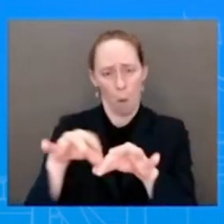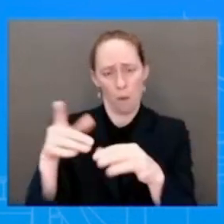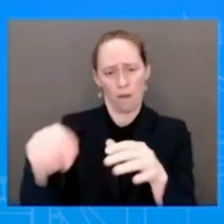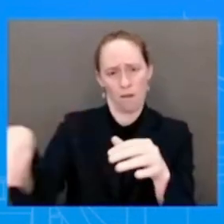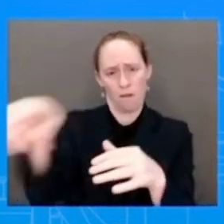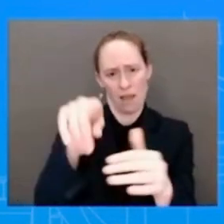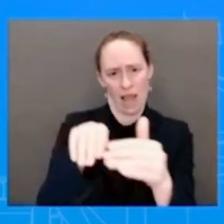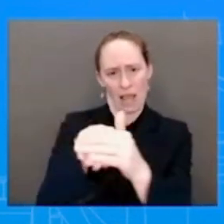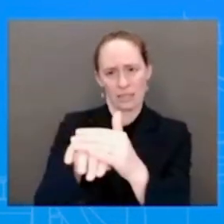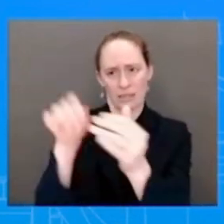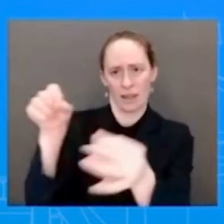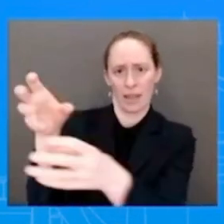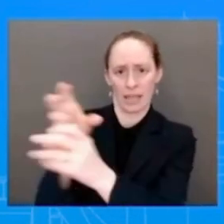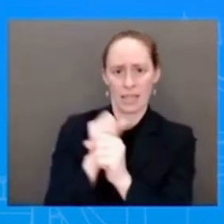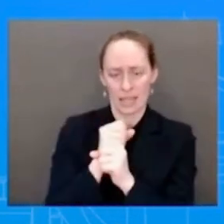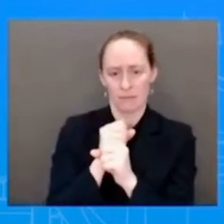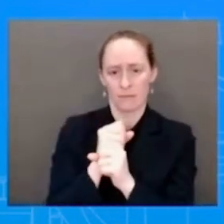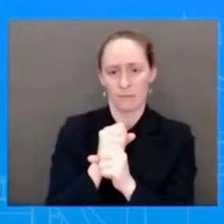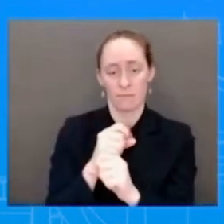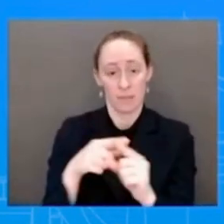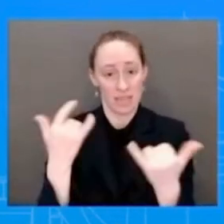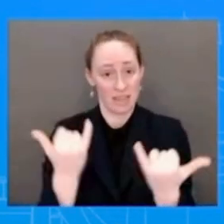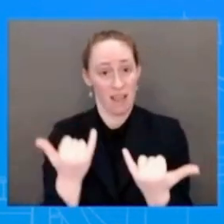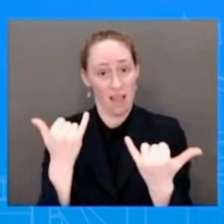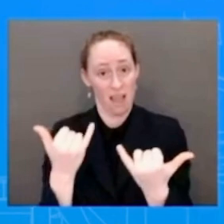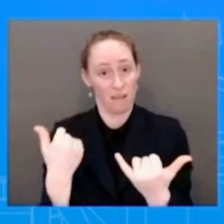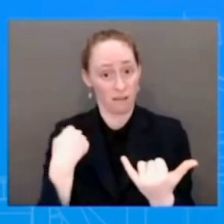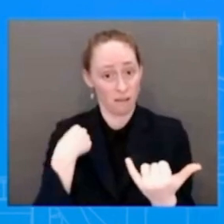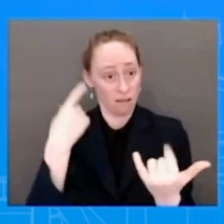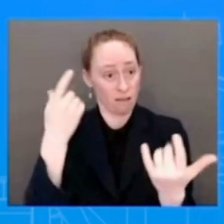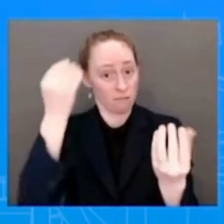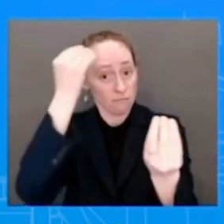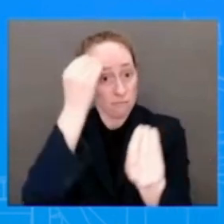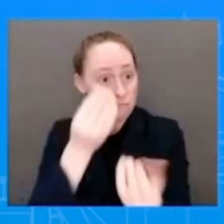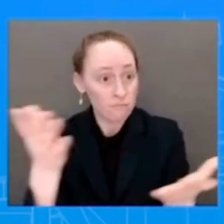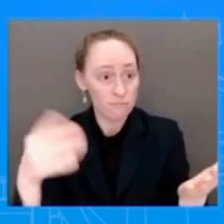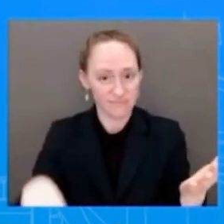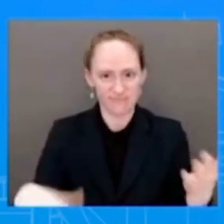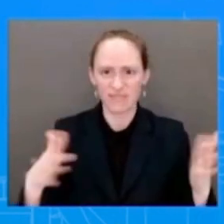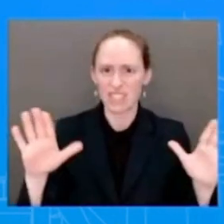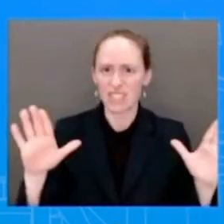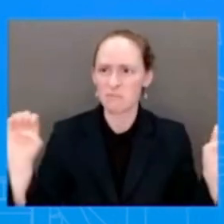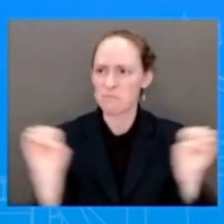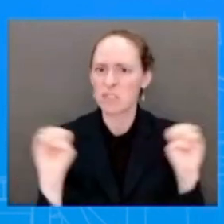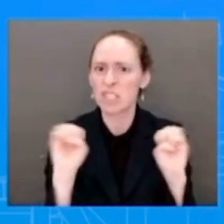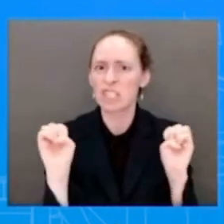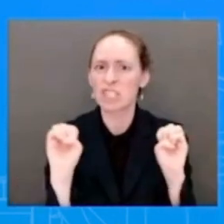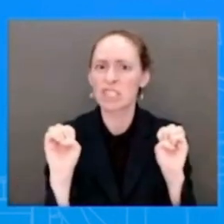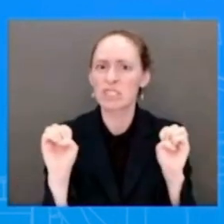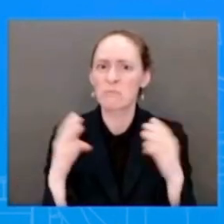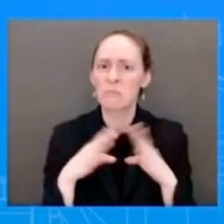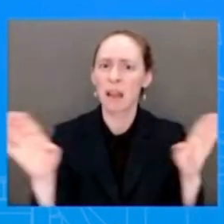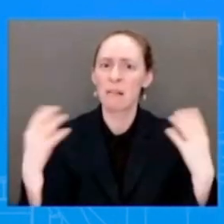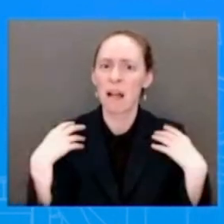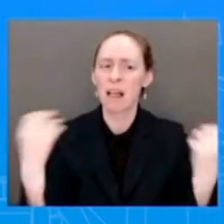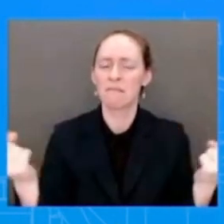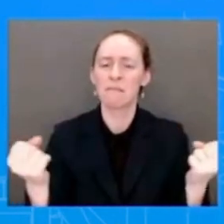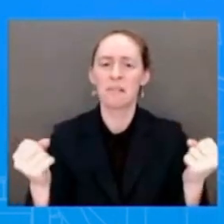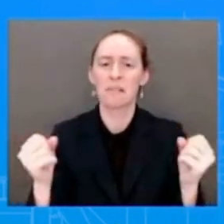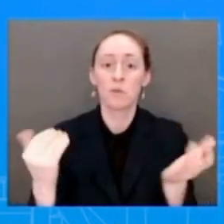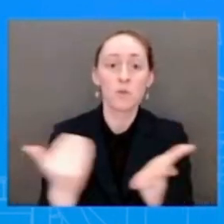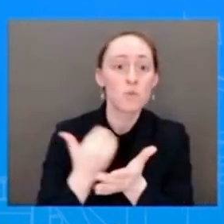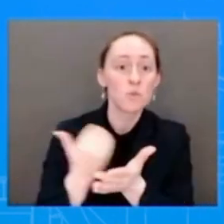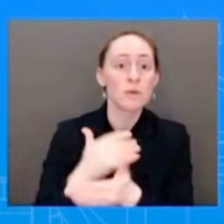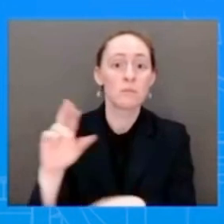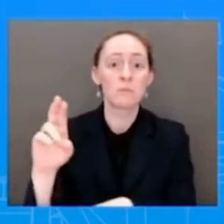declaring a public health emergency would provide meaningful new resources in this fight. Thank you so much, Jen. Appreciate it. Thank you. Thank